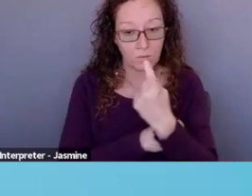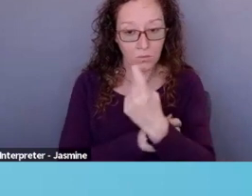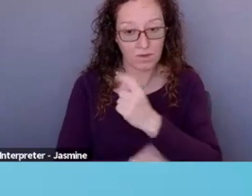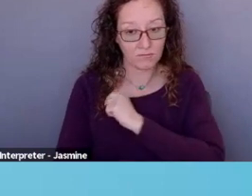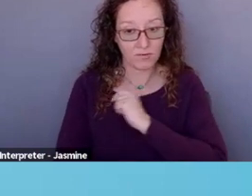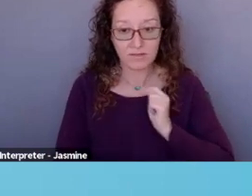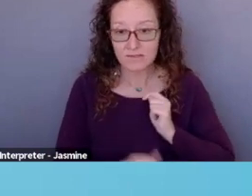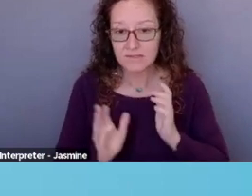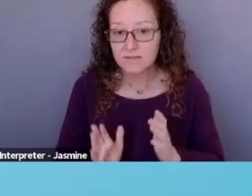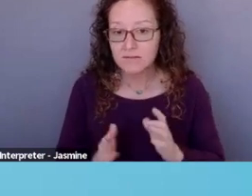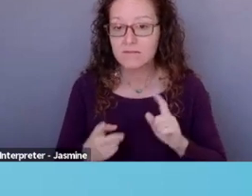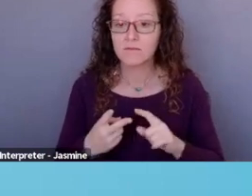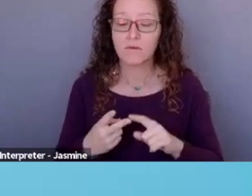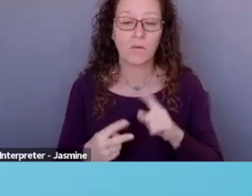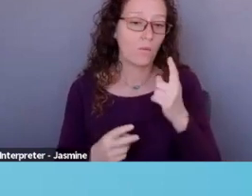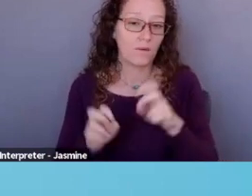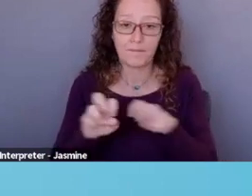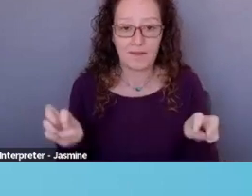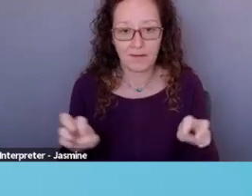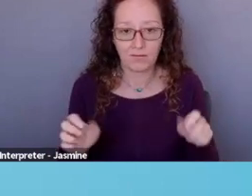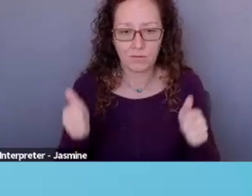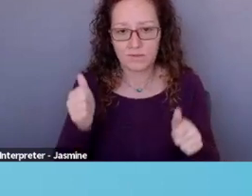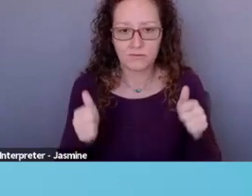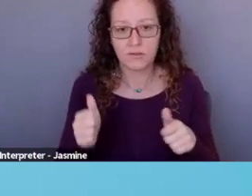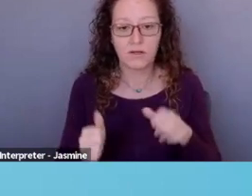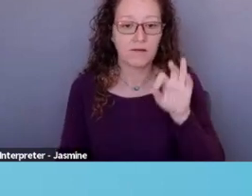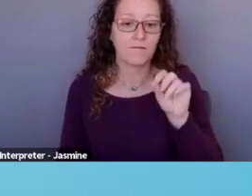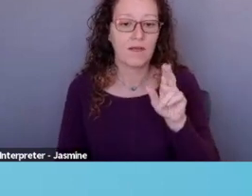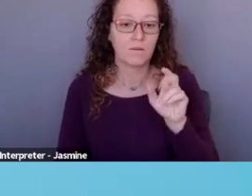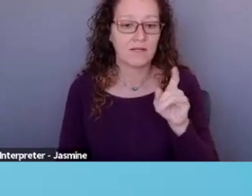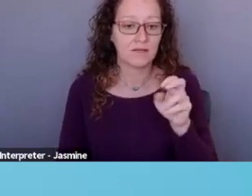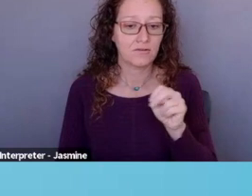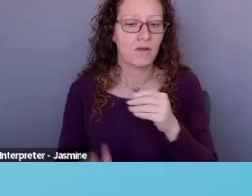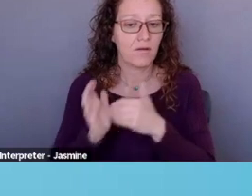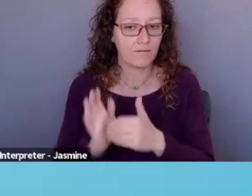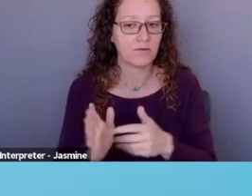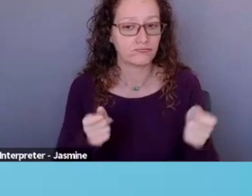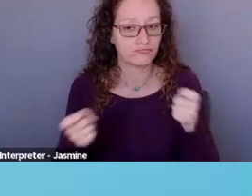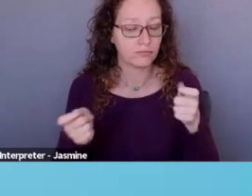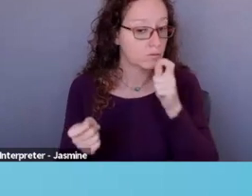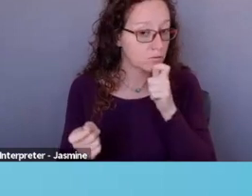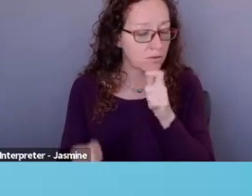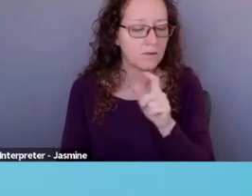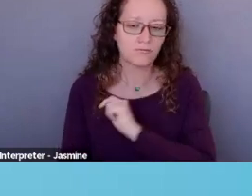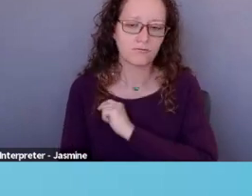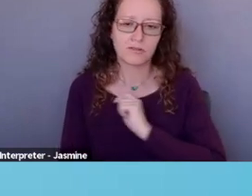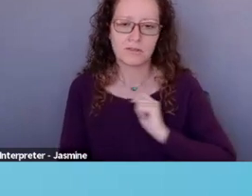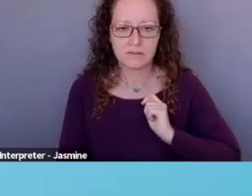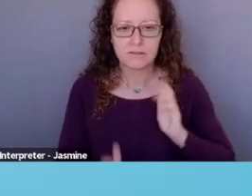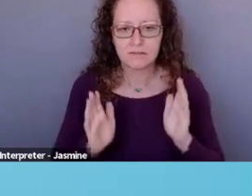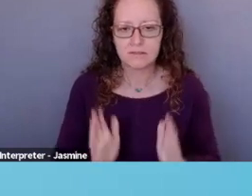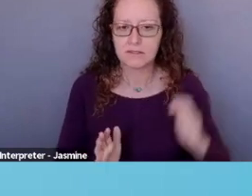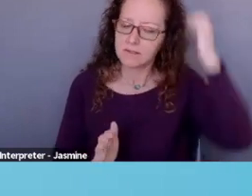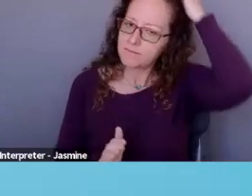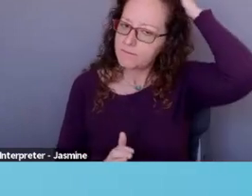Because foundations are often run by trustees, meaning that you can create a relationship with those